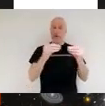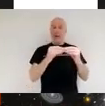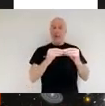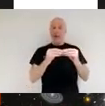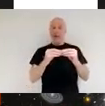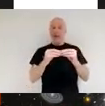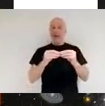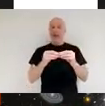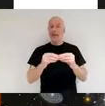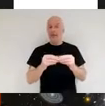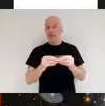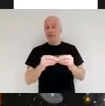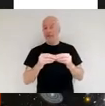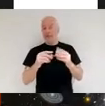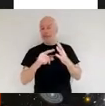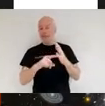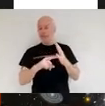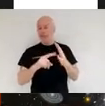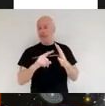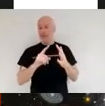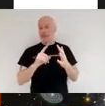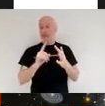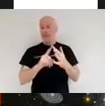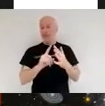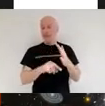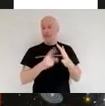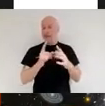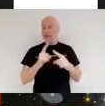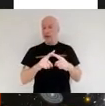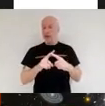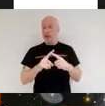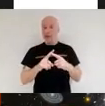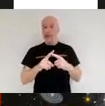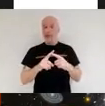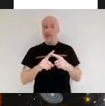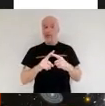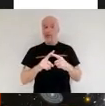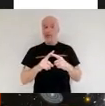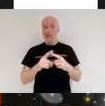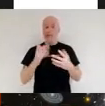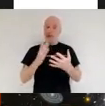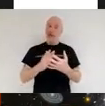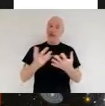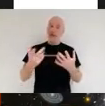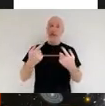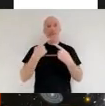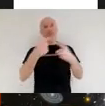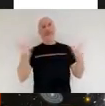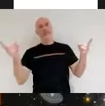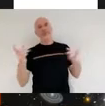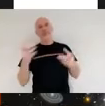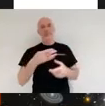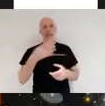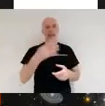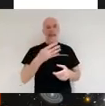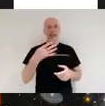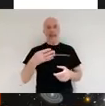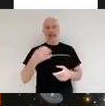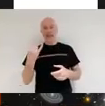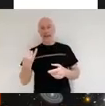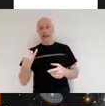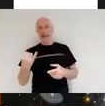and in 1996 it was announced originally as the next generation telescope now